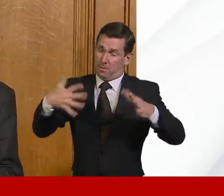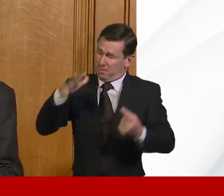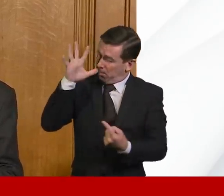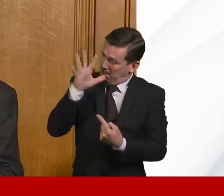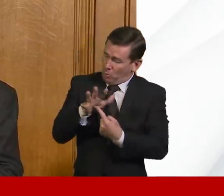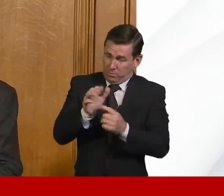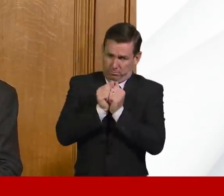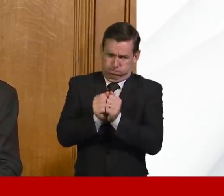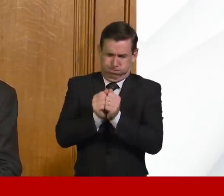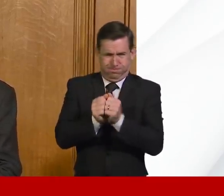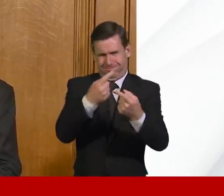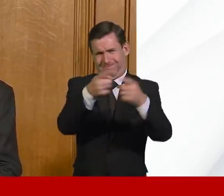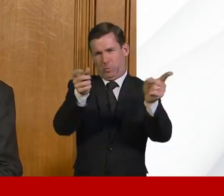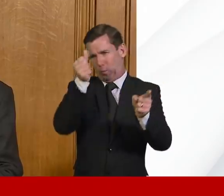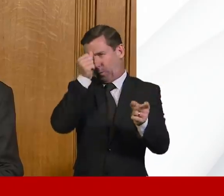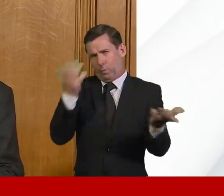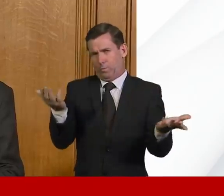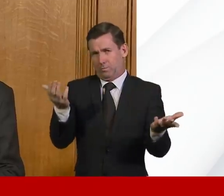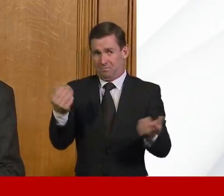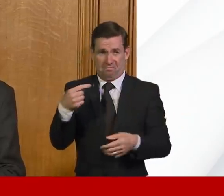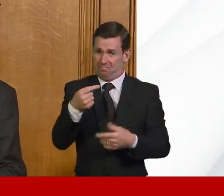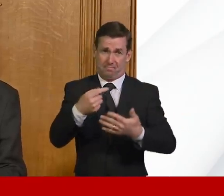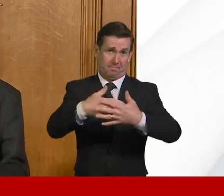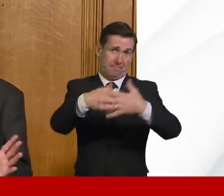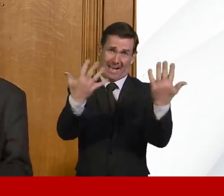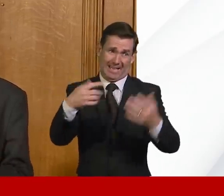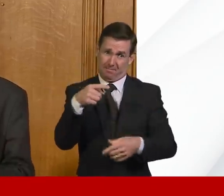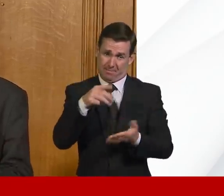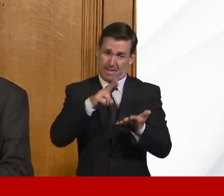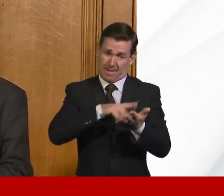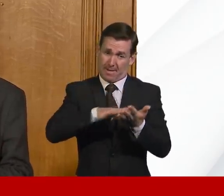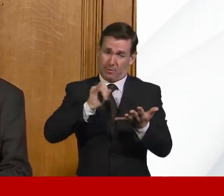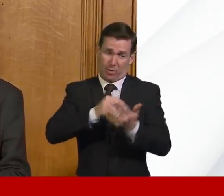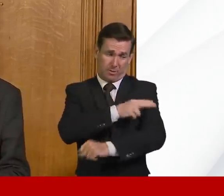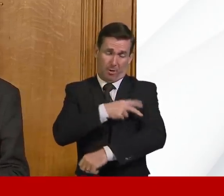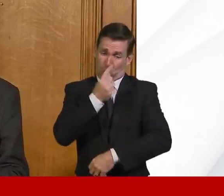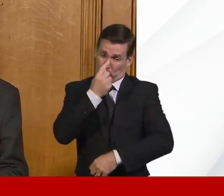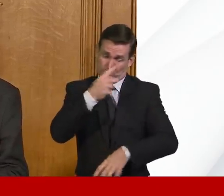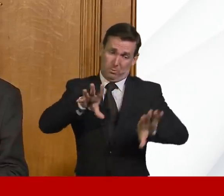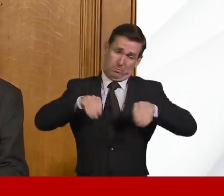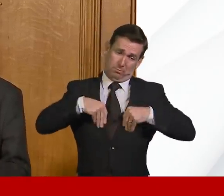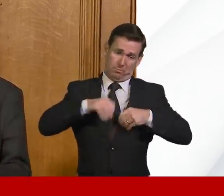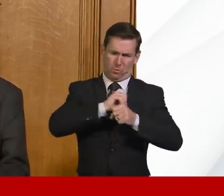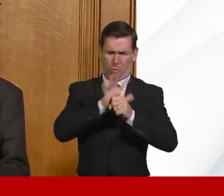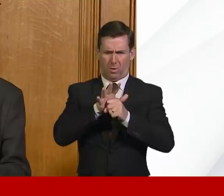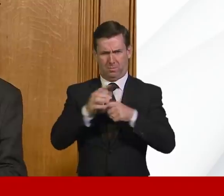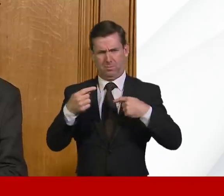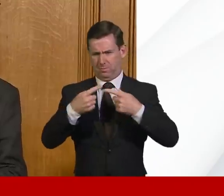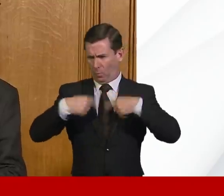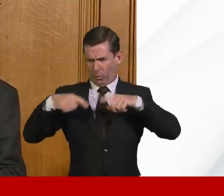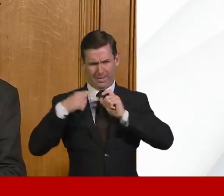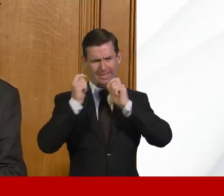member of the public, a possibility that they will get the virus. Clearly, we keep them protected at work, but they too